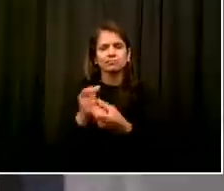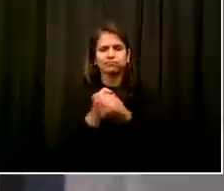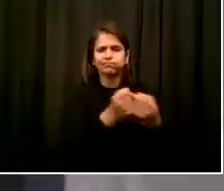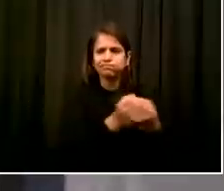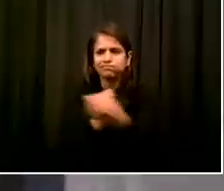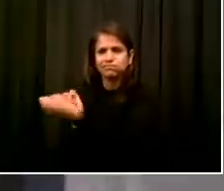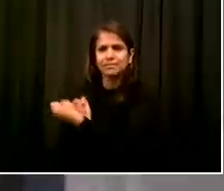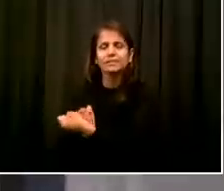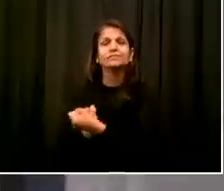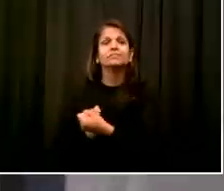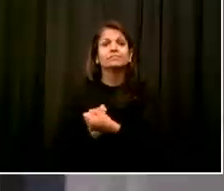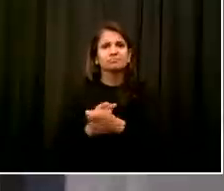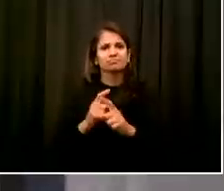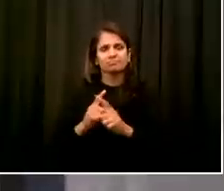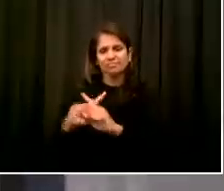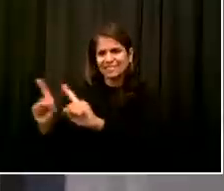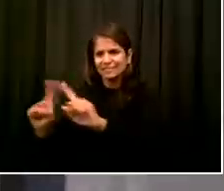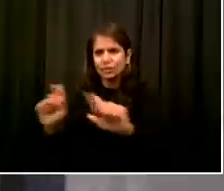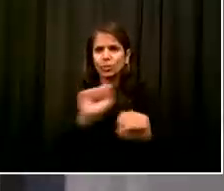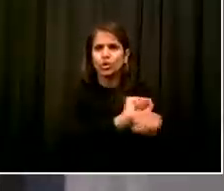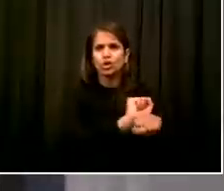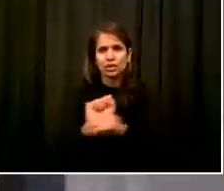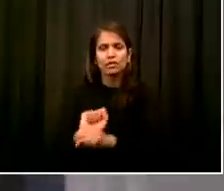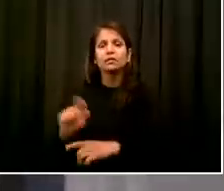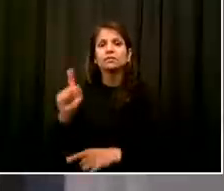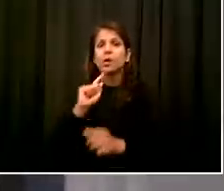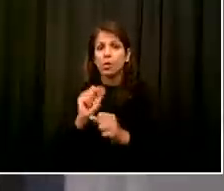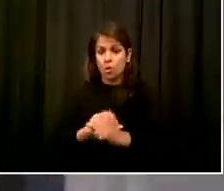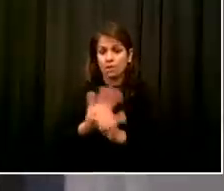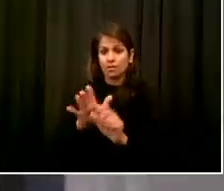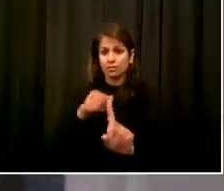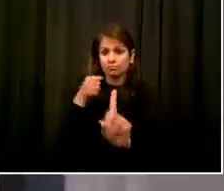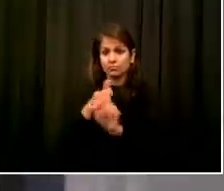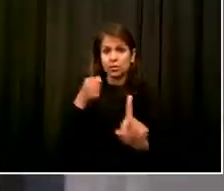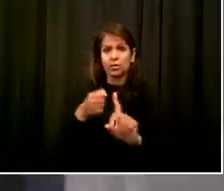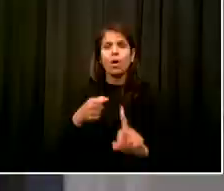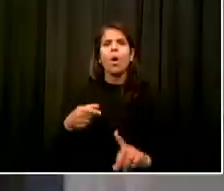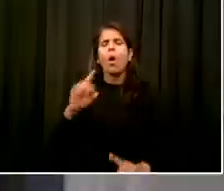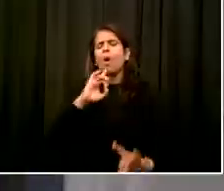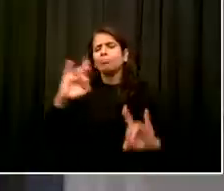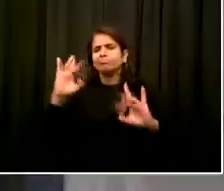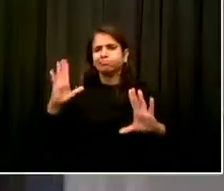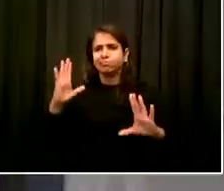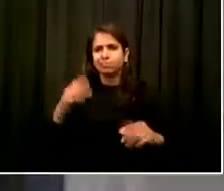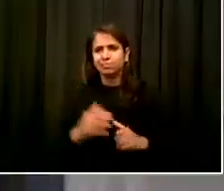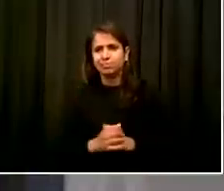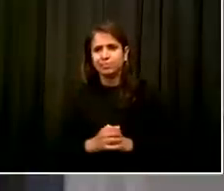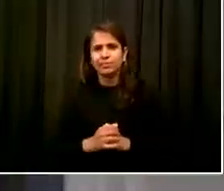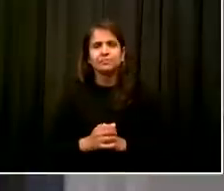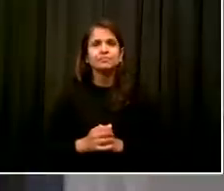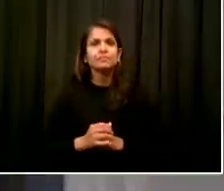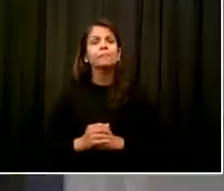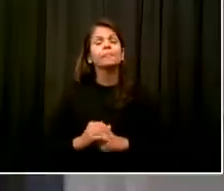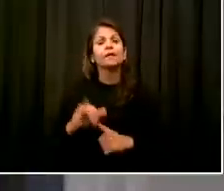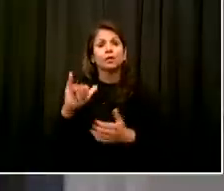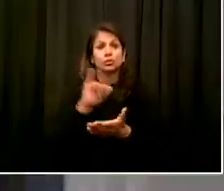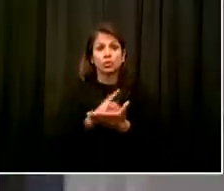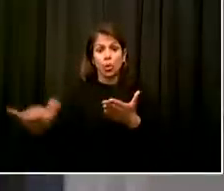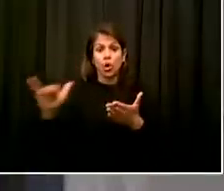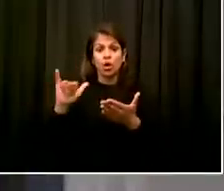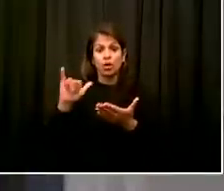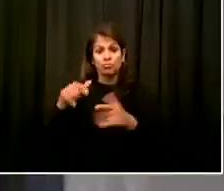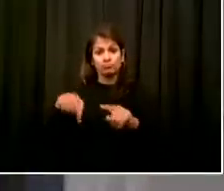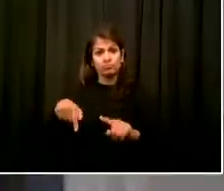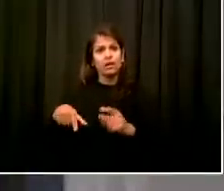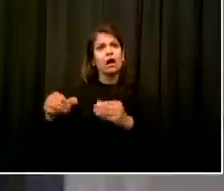-19 pandemic has hit this industry in our city, in our globe, in a way that we could never have fathom. And we all